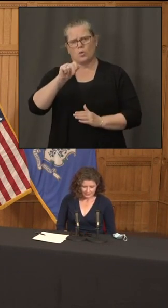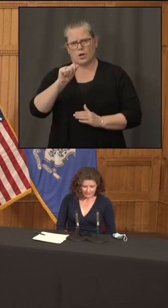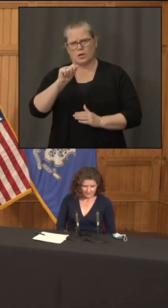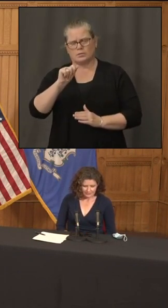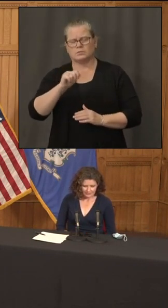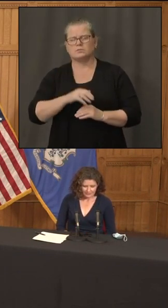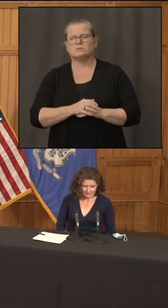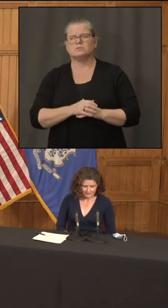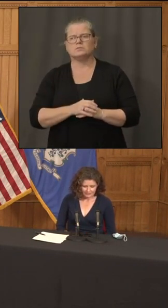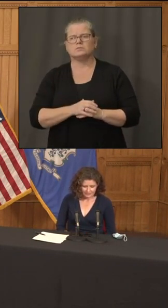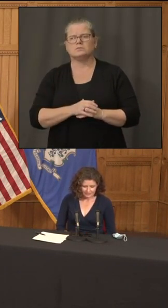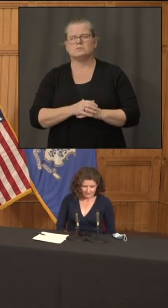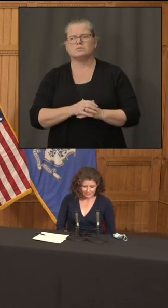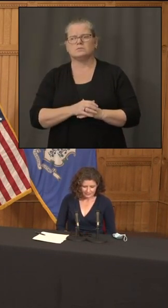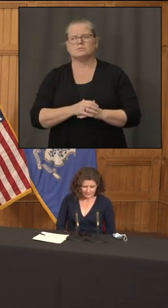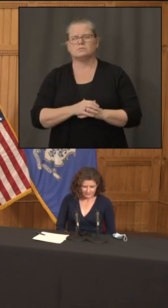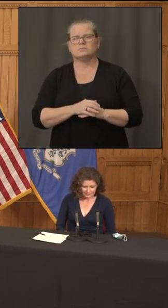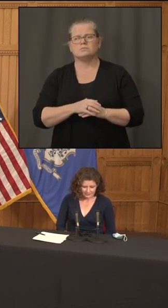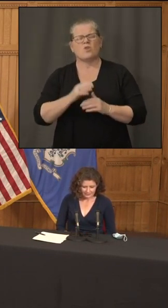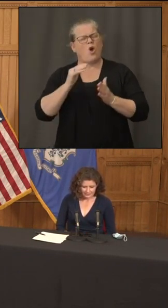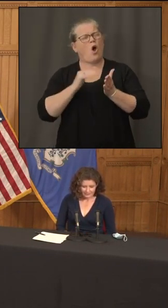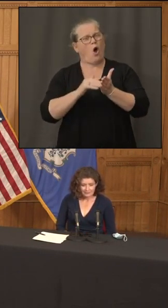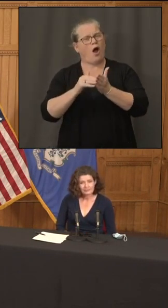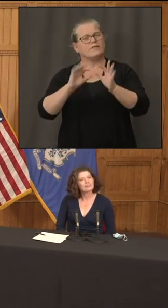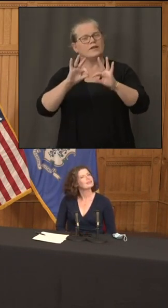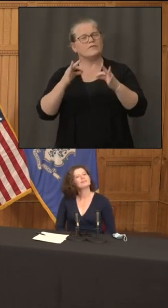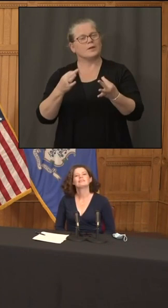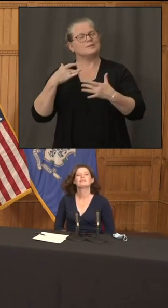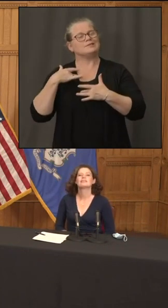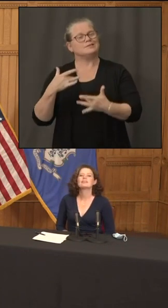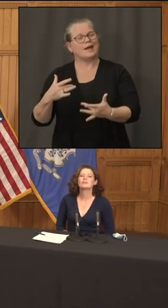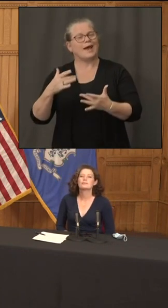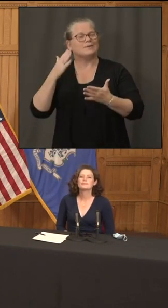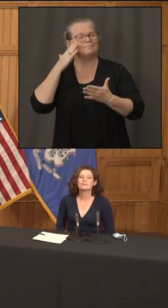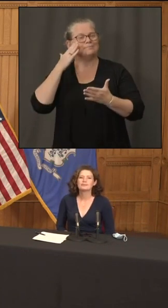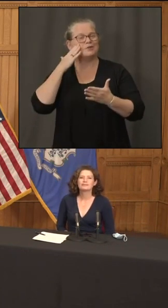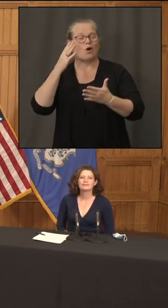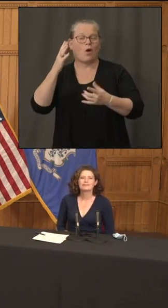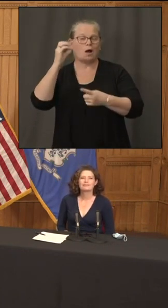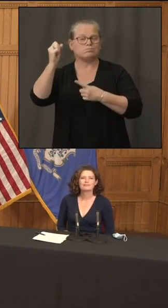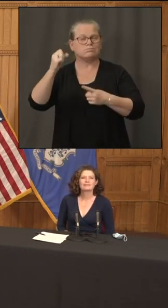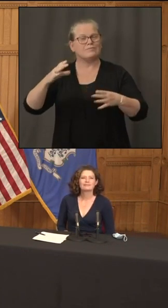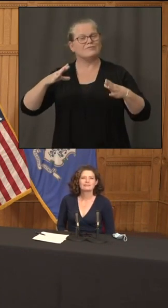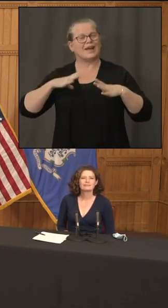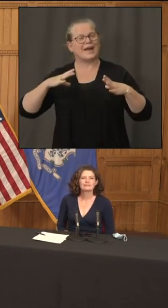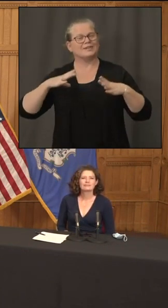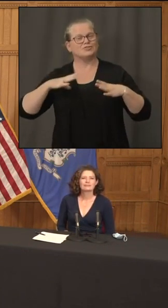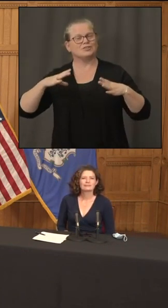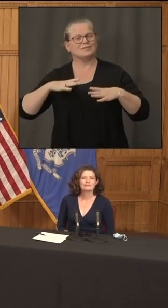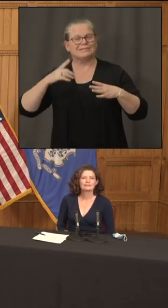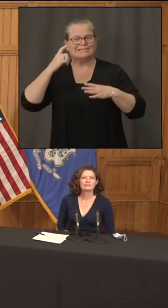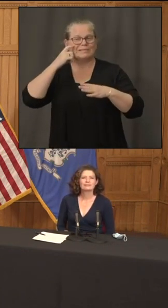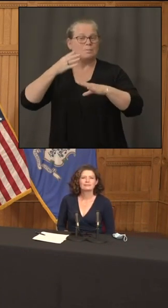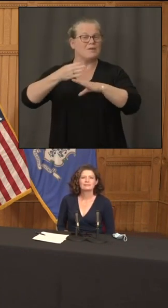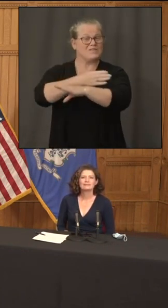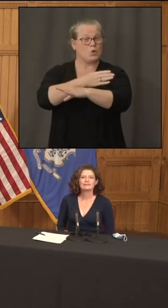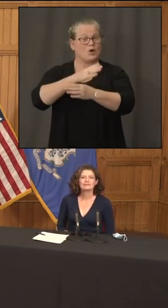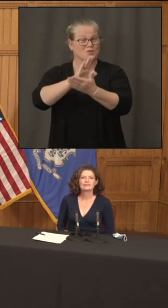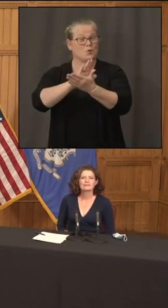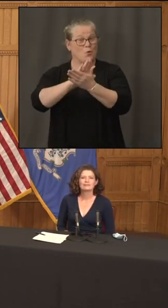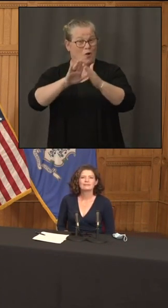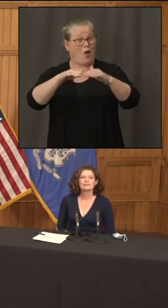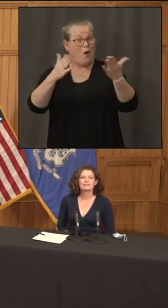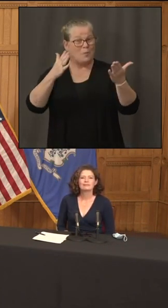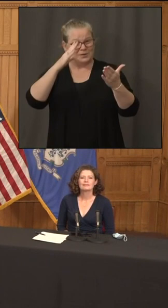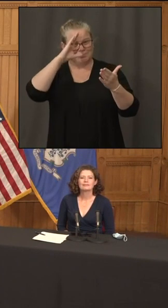planned vacations towards the end of the summer towards just before the school year starts a lot of them in these hot spots states how